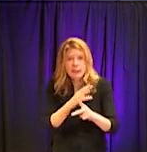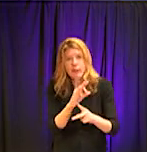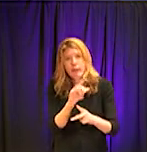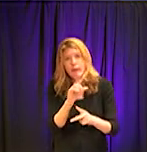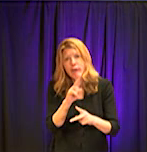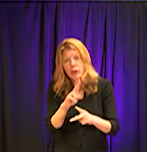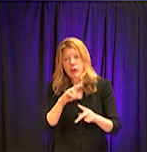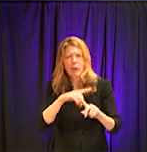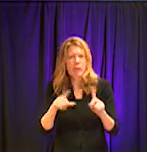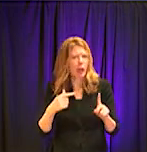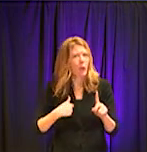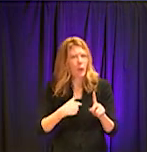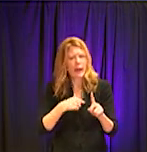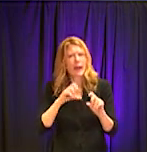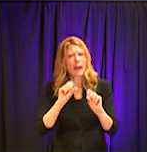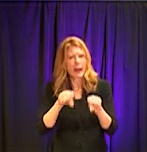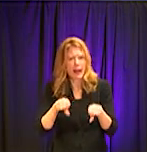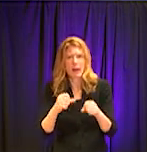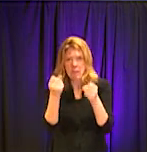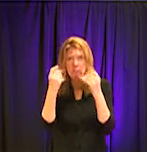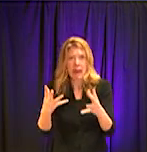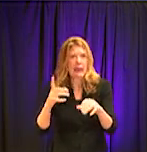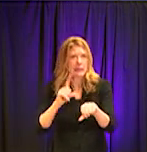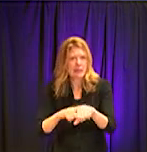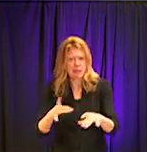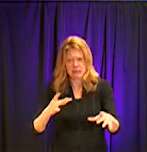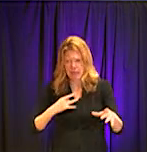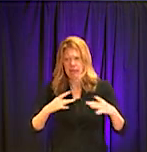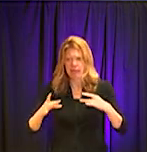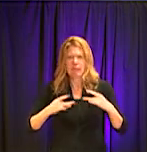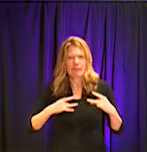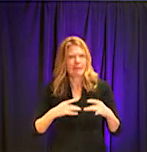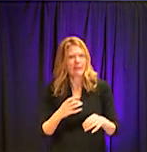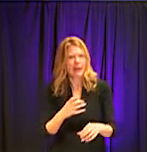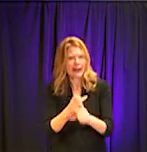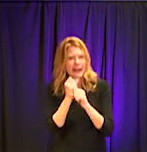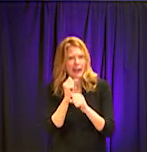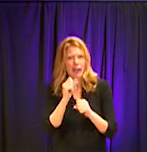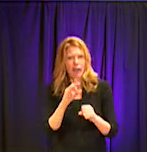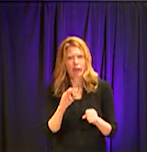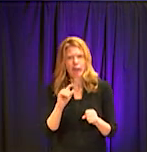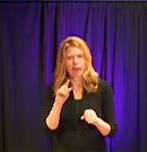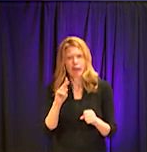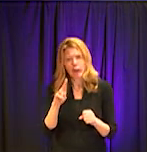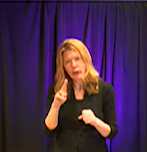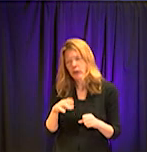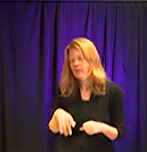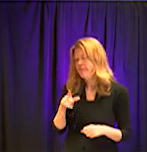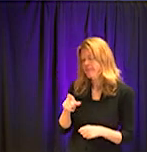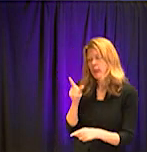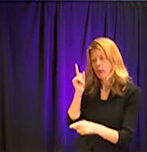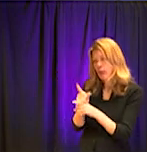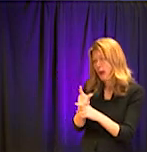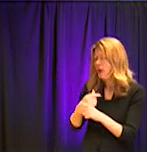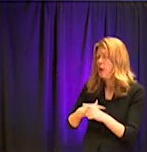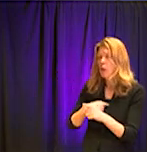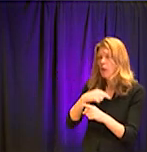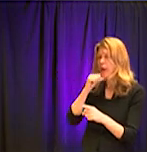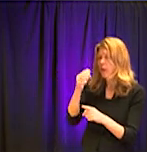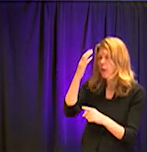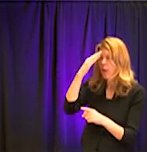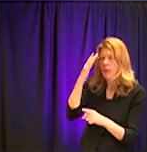it's new information. You know, I, it is, it is an unknown. I can't give you a definitive answer. I think our expectation is that, um,